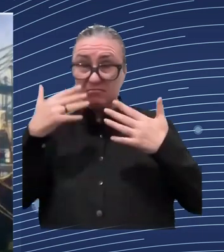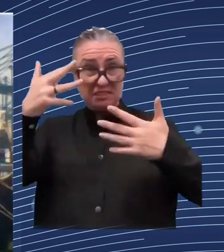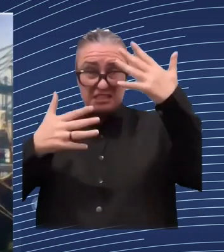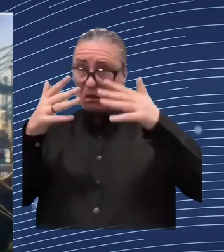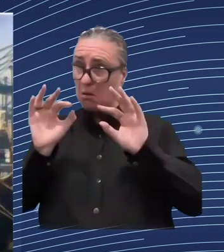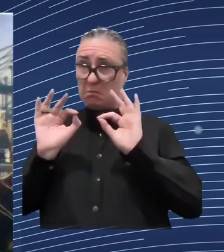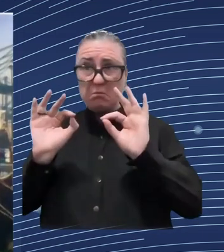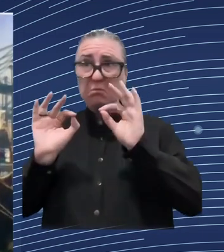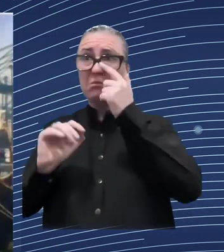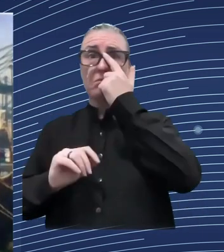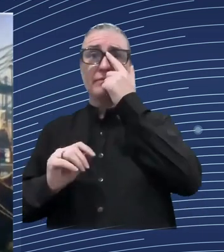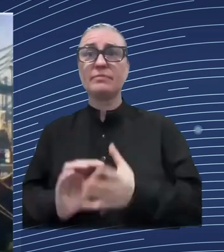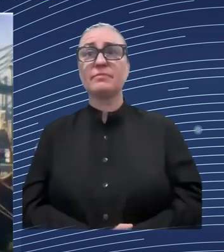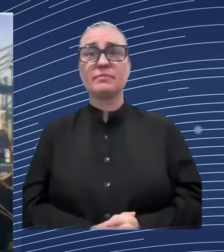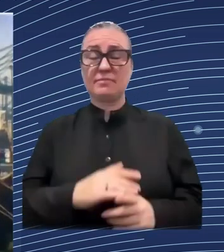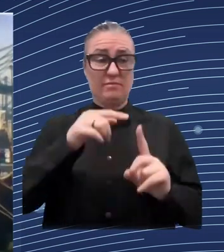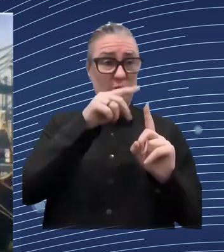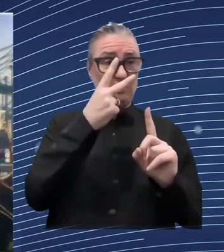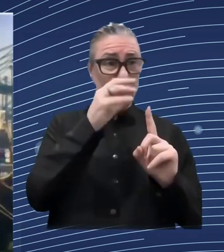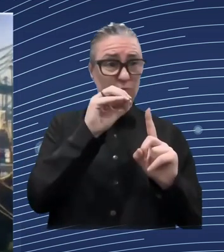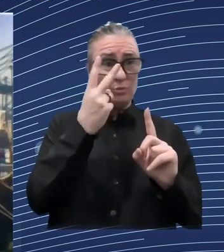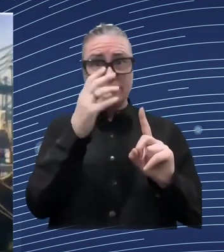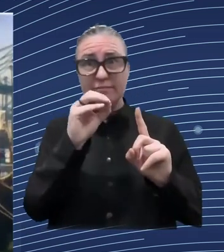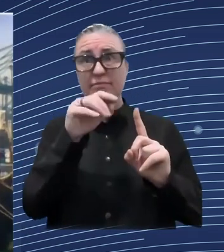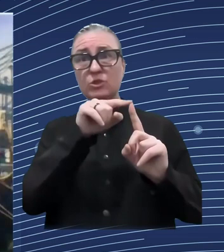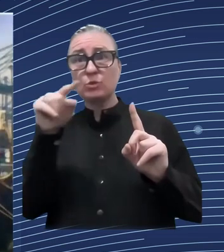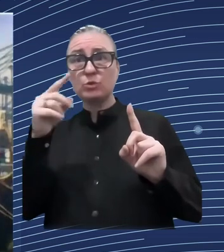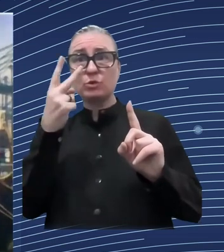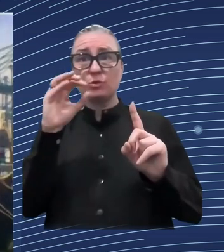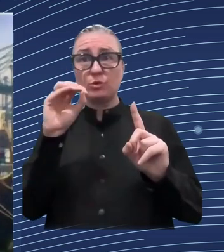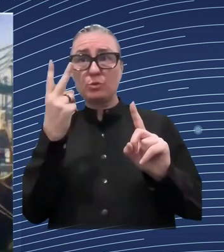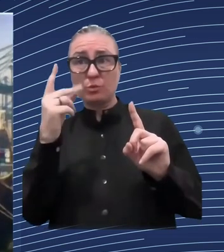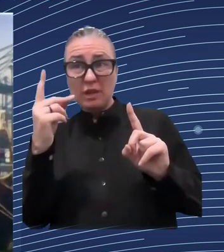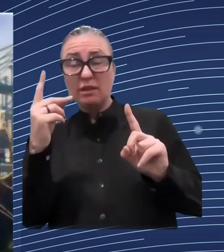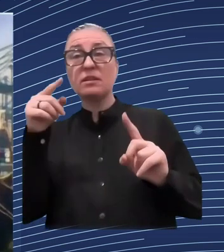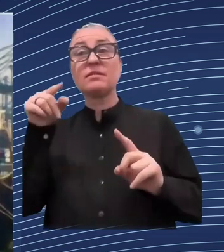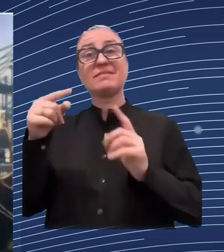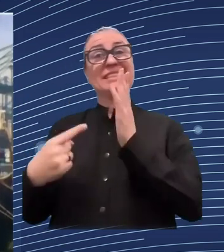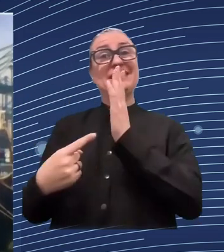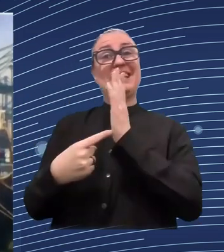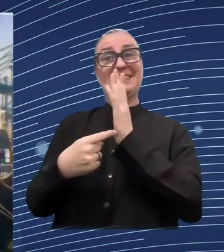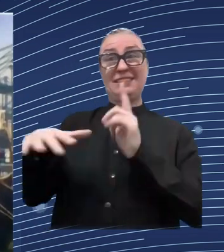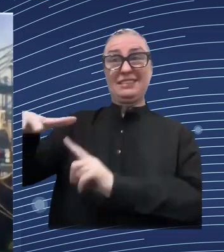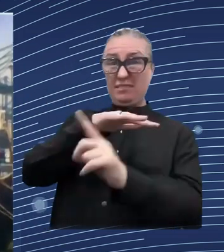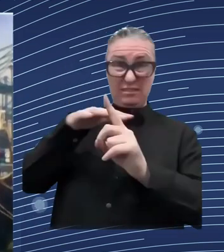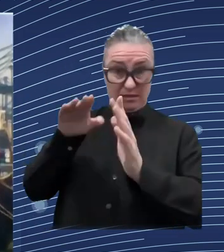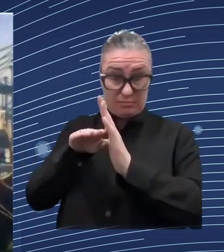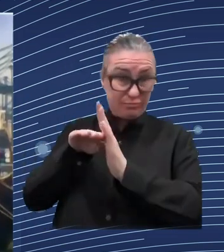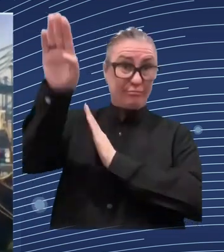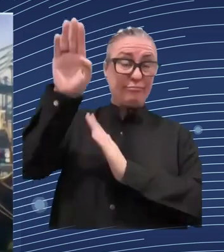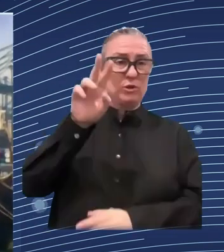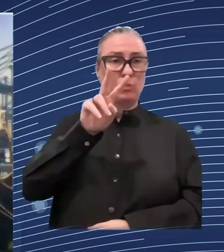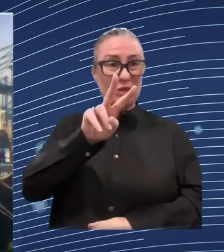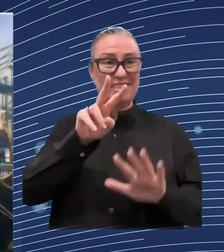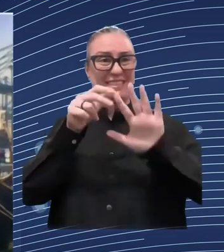um uh on where the gaps or how sort of large are the gaps i think we can conclude by saying